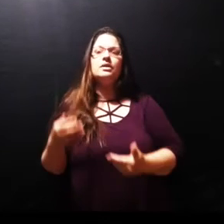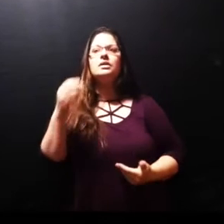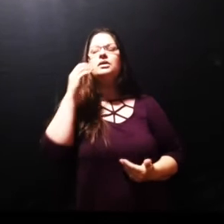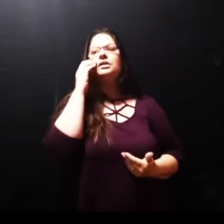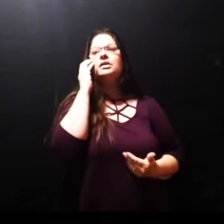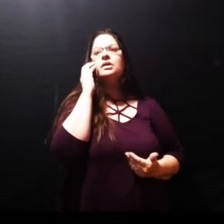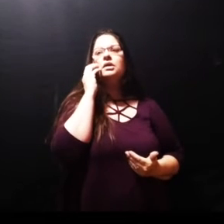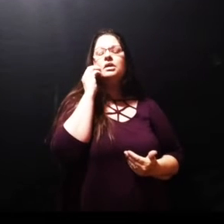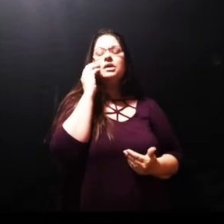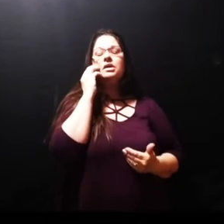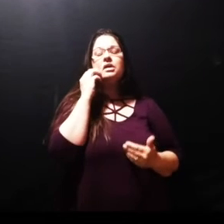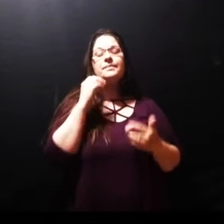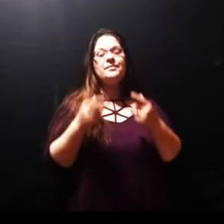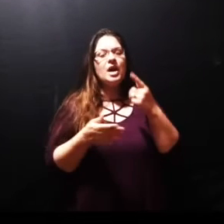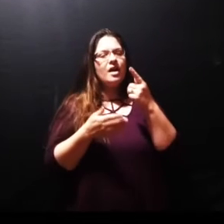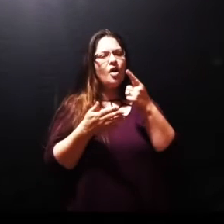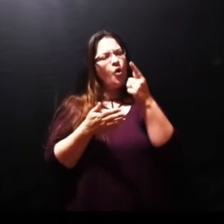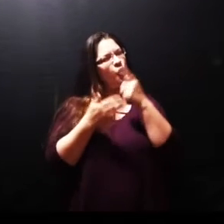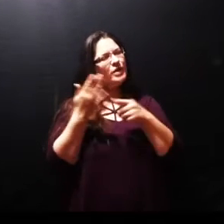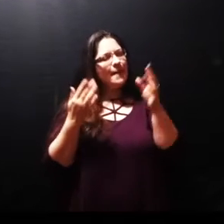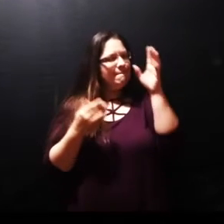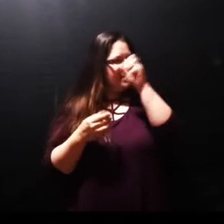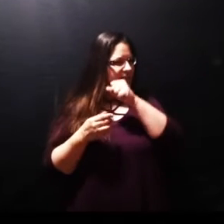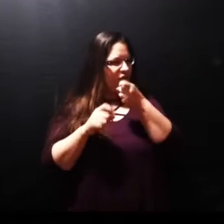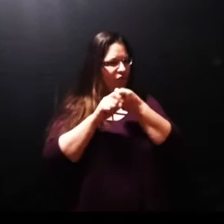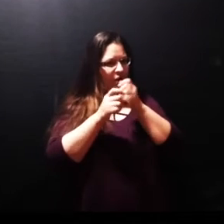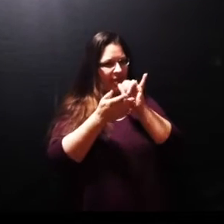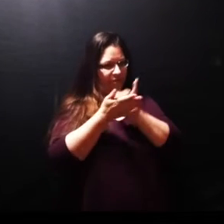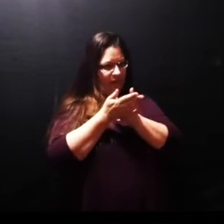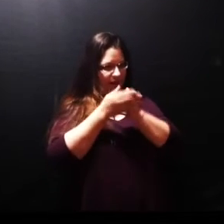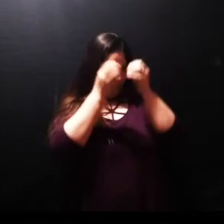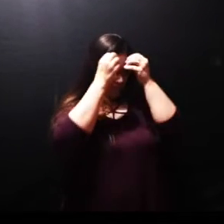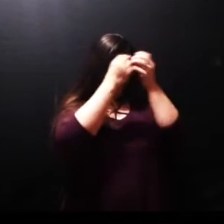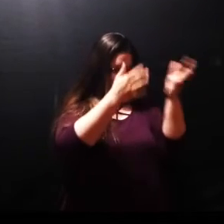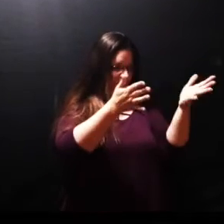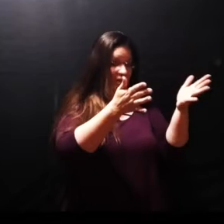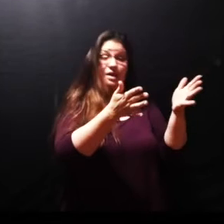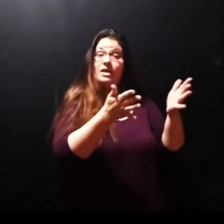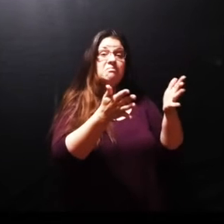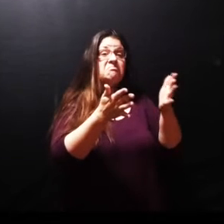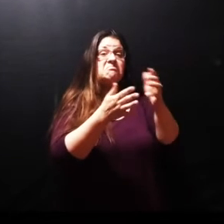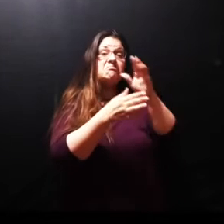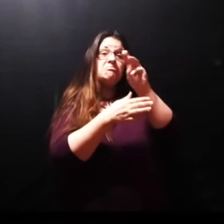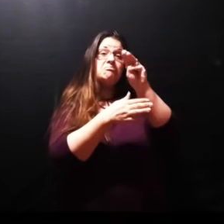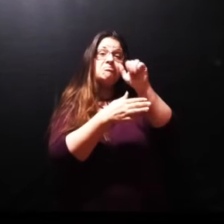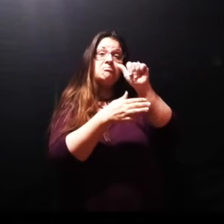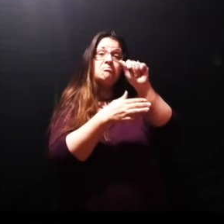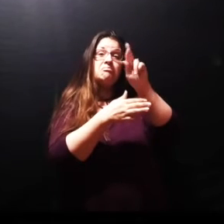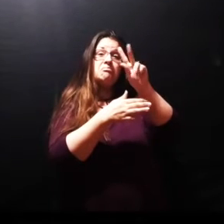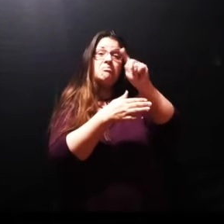Lord we want you to know our brother is sick but what do you notice what's missing they don't ask Jesus to come